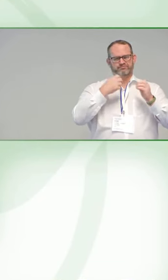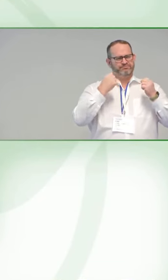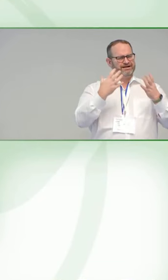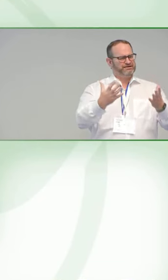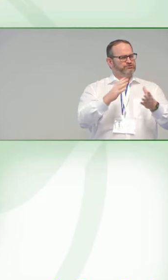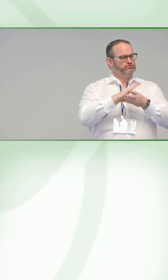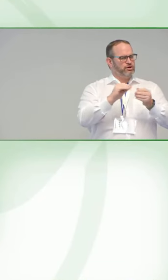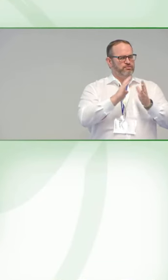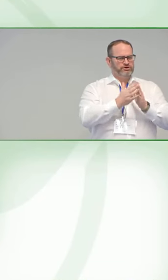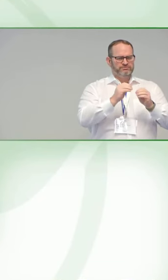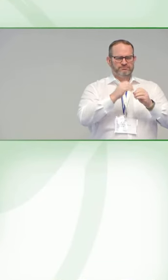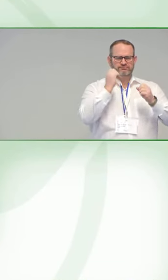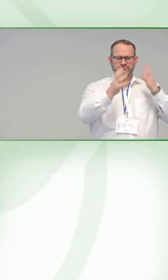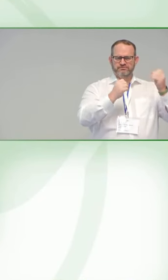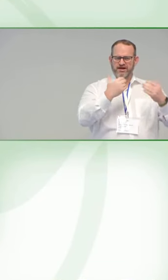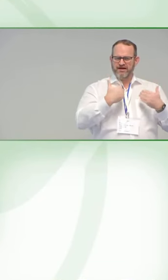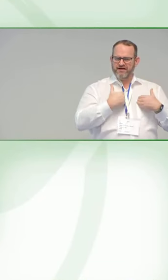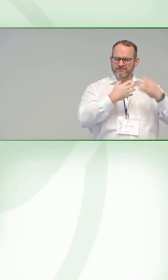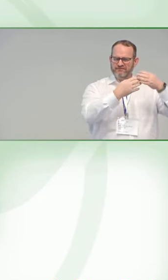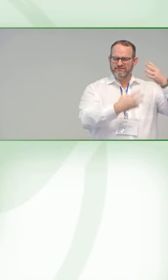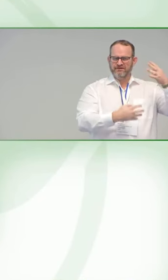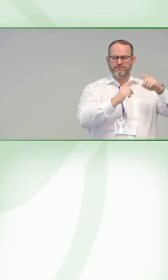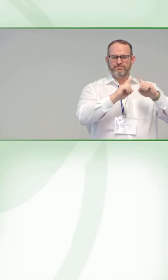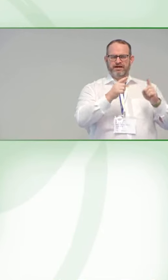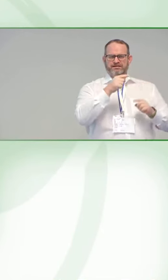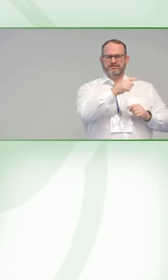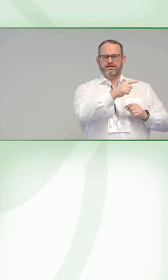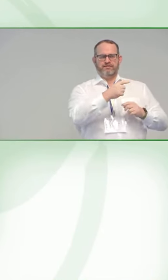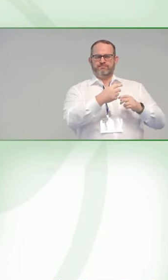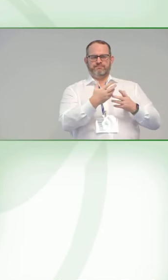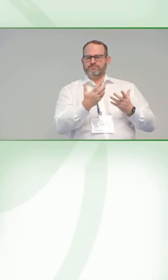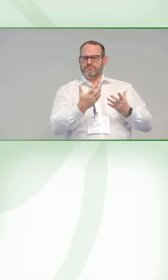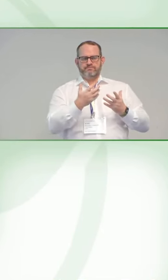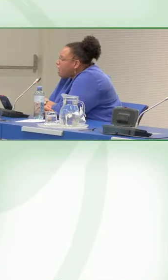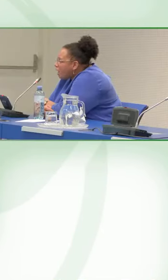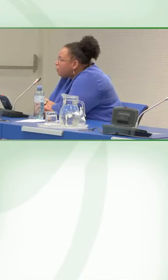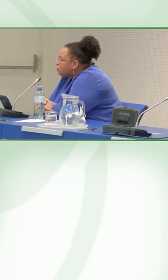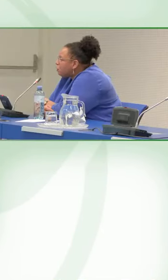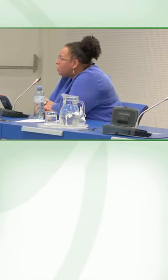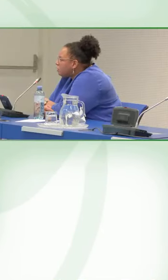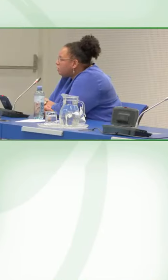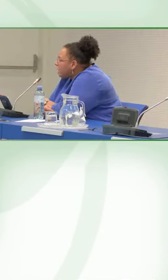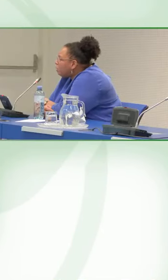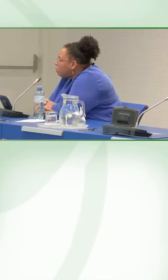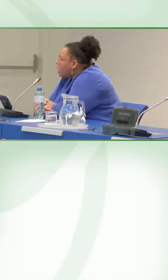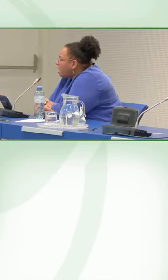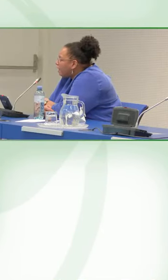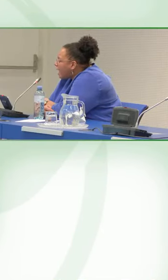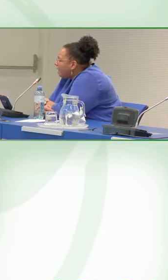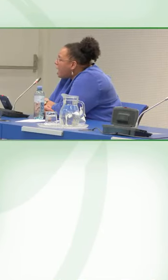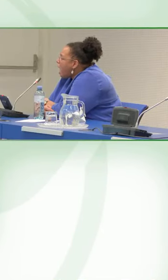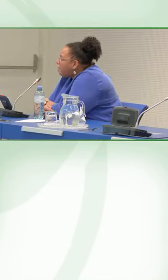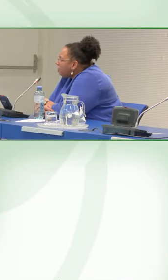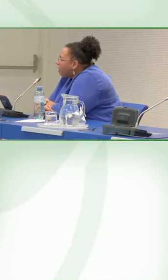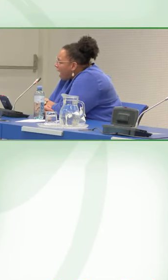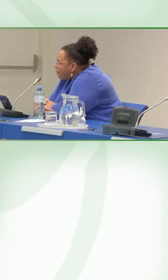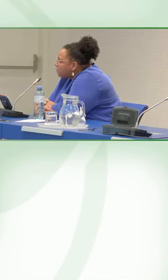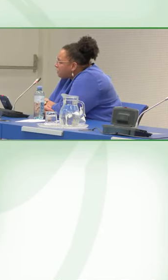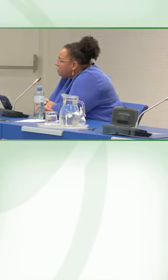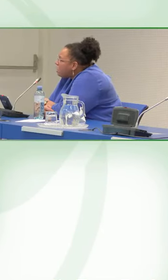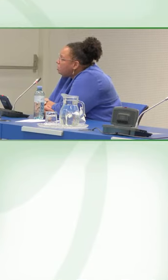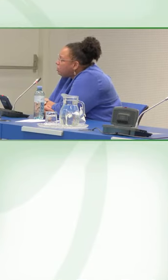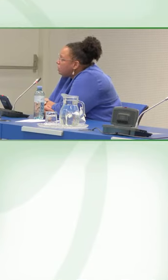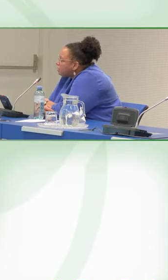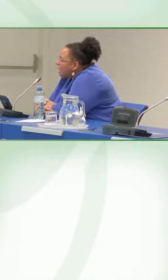reading and seeing the sign language at the same time. You know, YouTube has a lot of stories available online, and they're